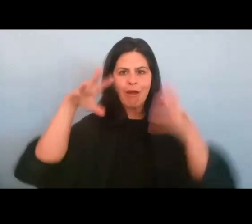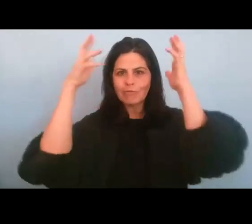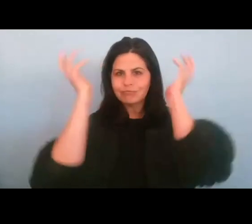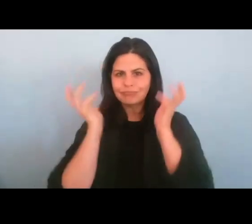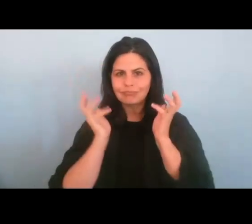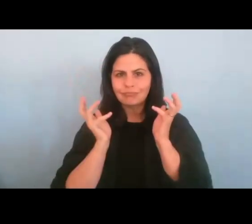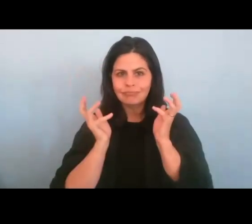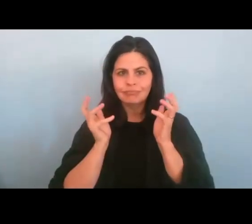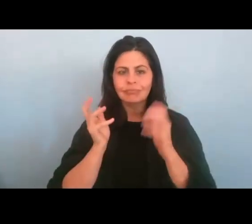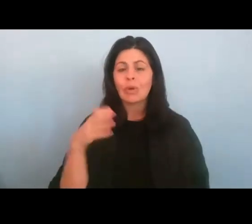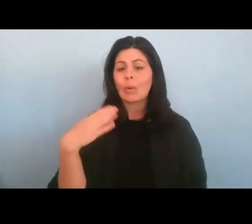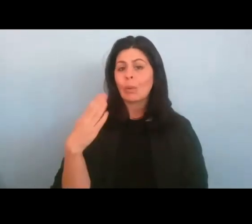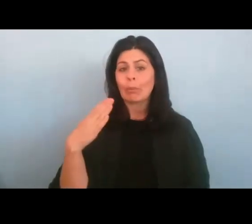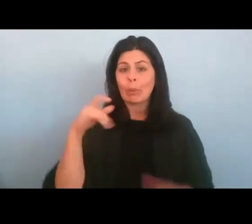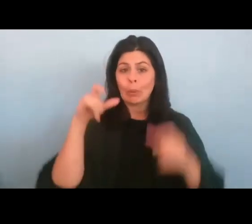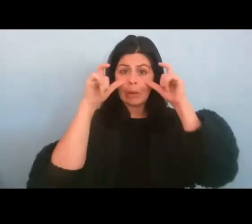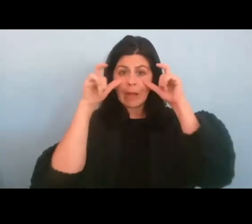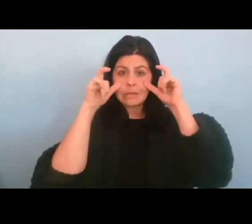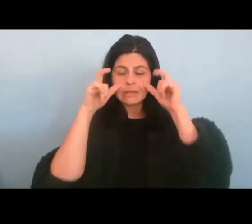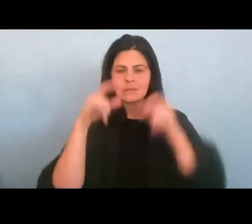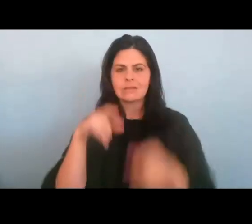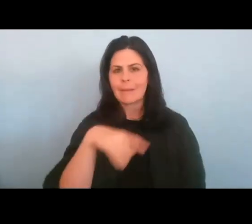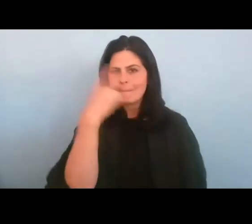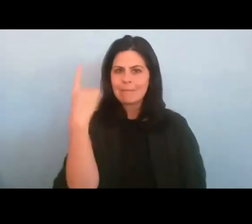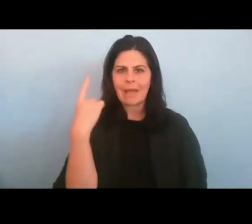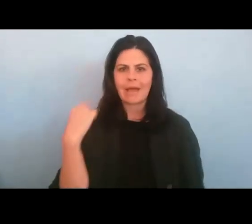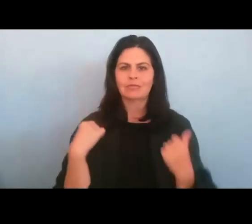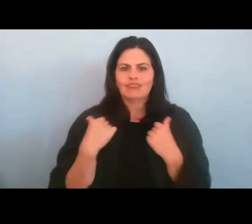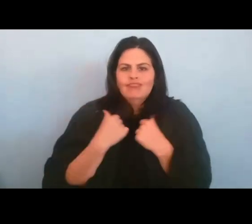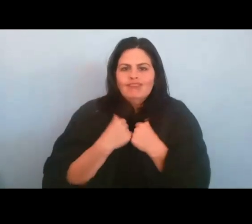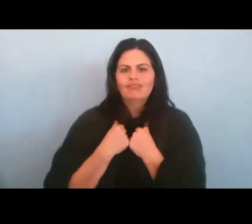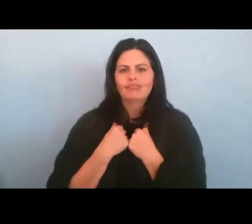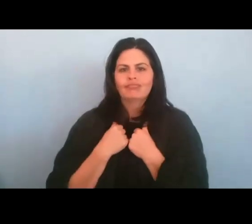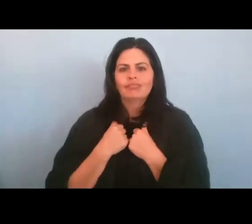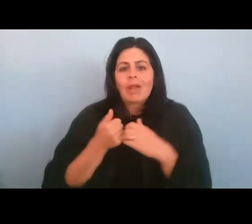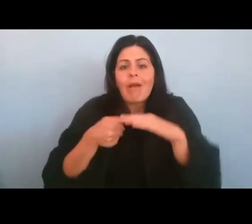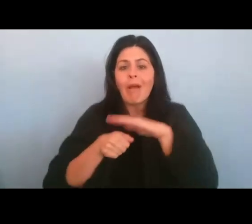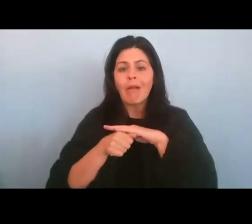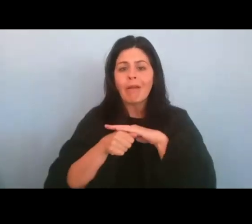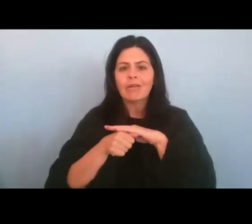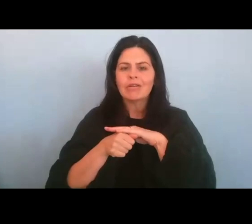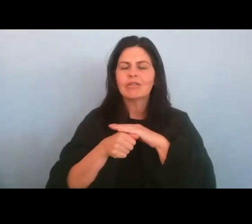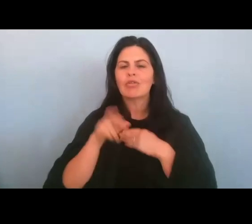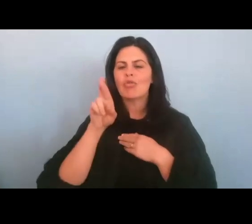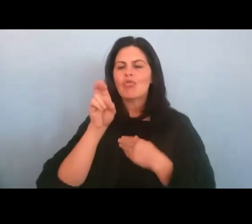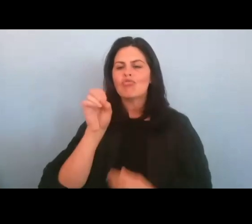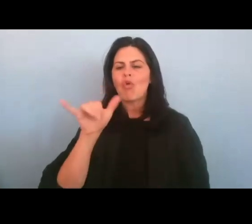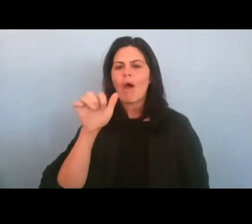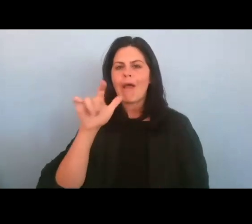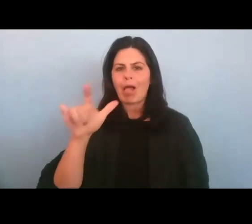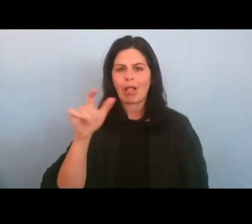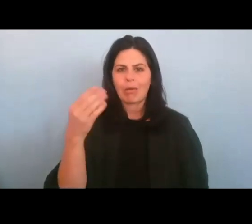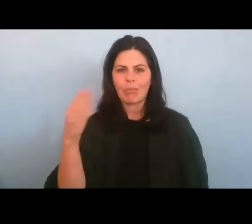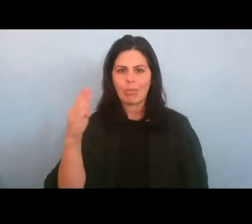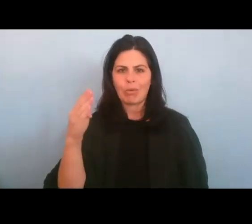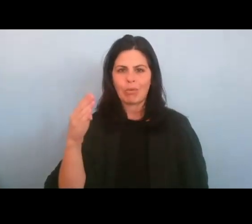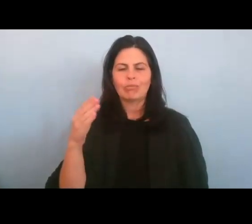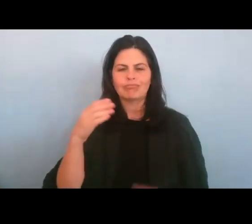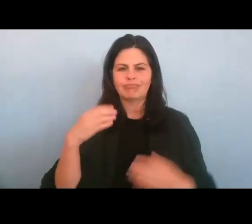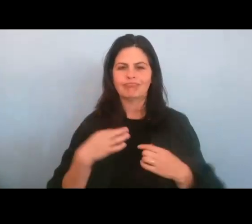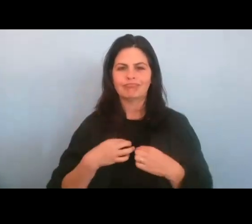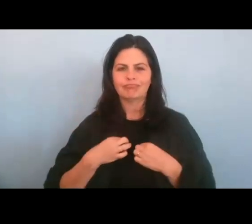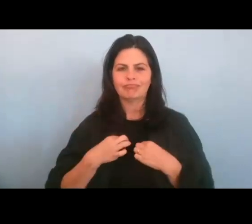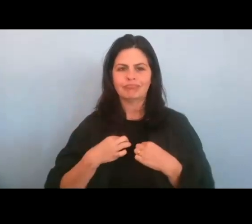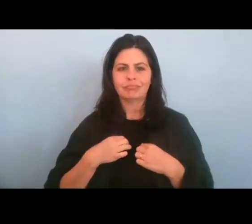a black sweater over a royal blue top, and behind me are several photographs of flowers and a tall